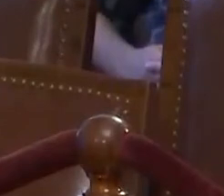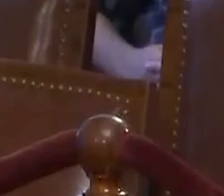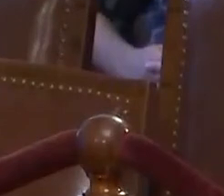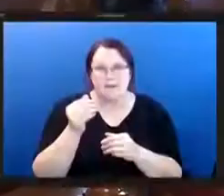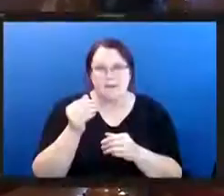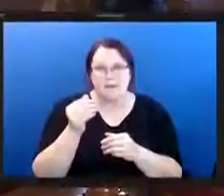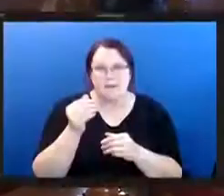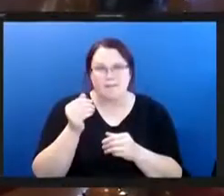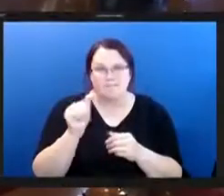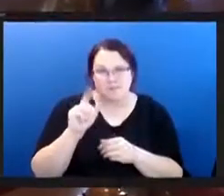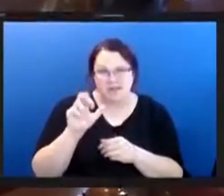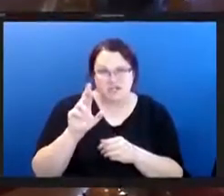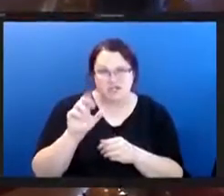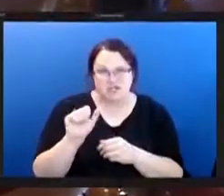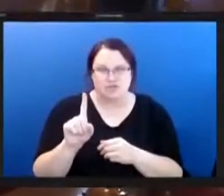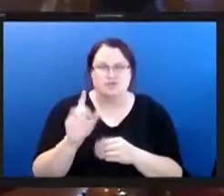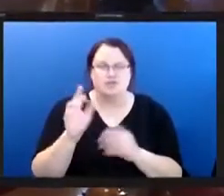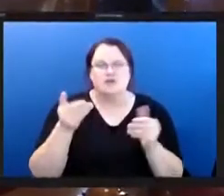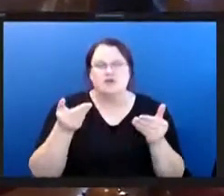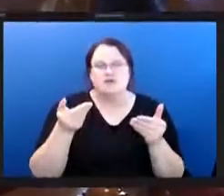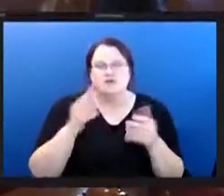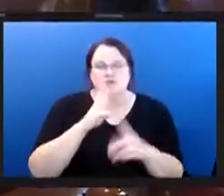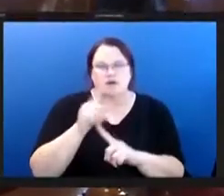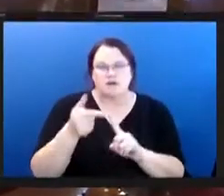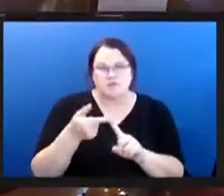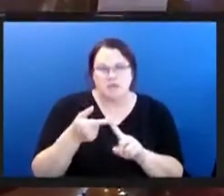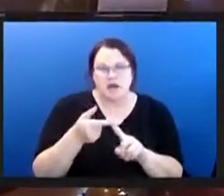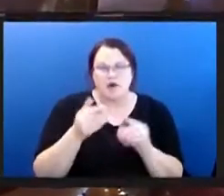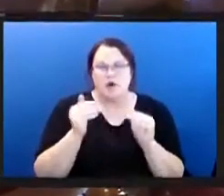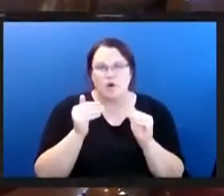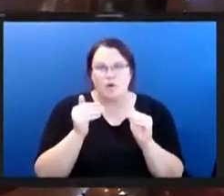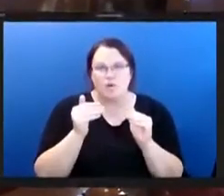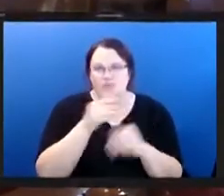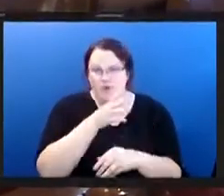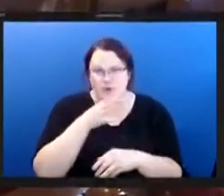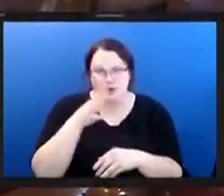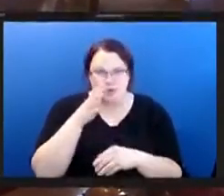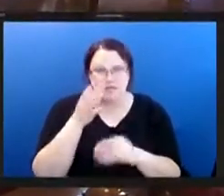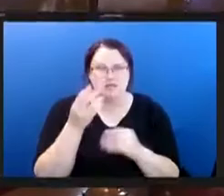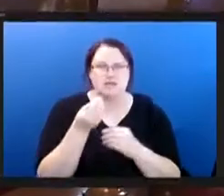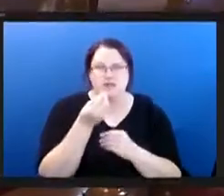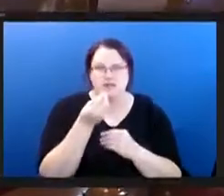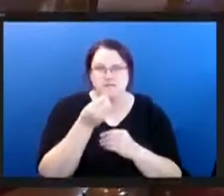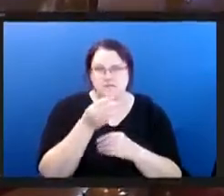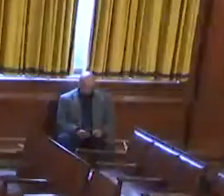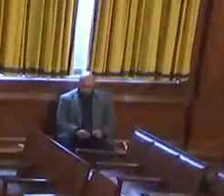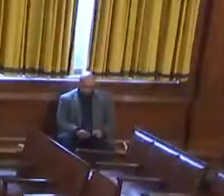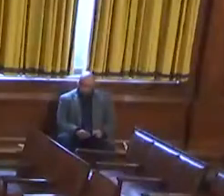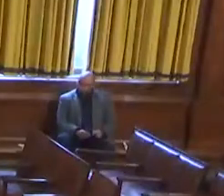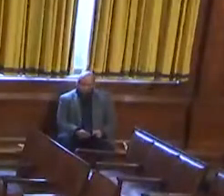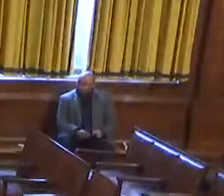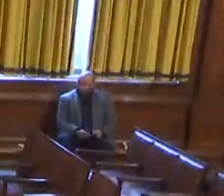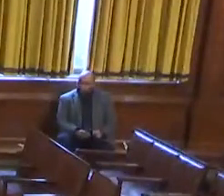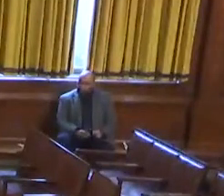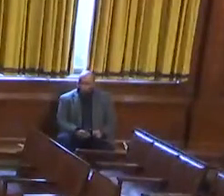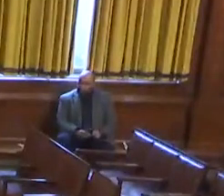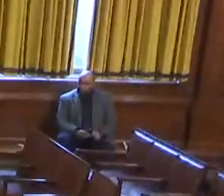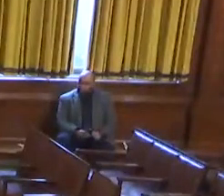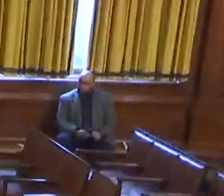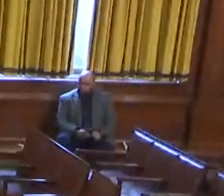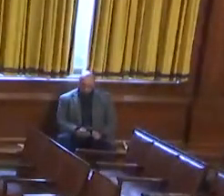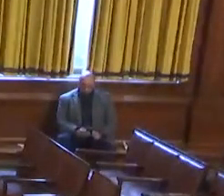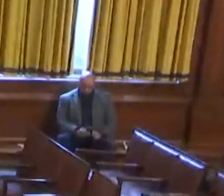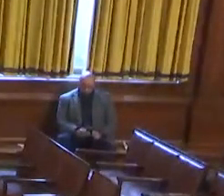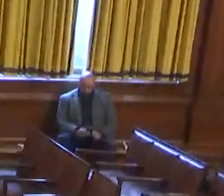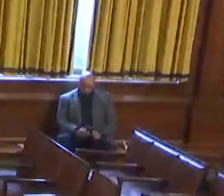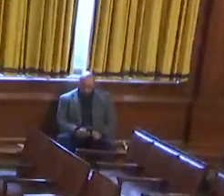recommendations as it relates to urban agriculture and food equity thank you for the record today we are joined by